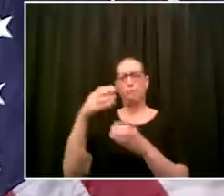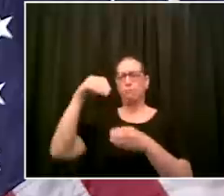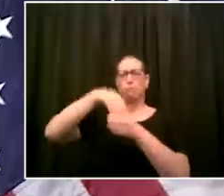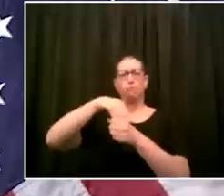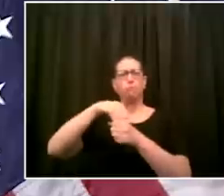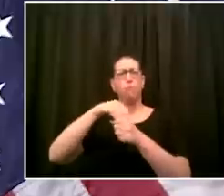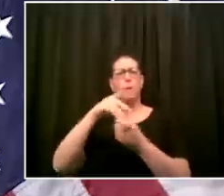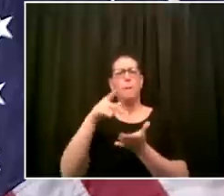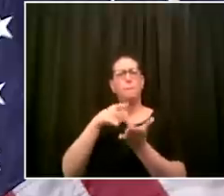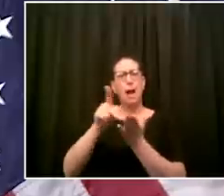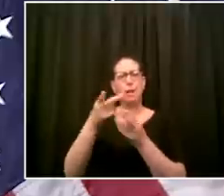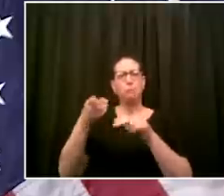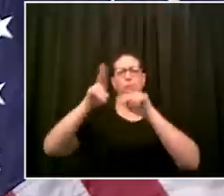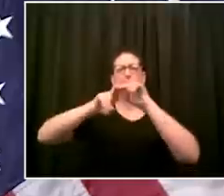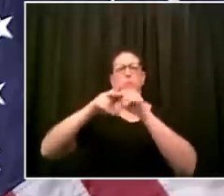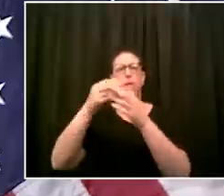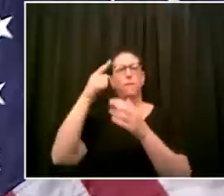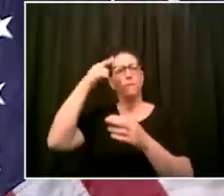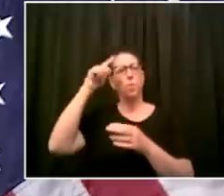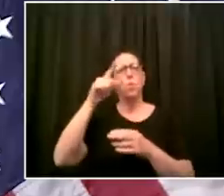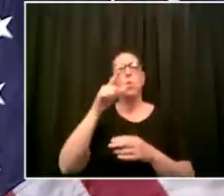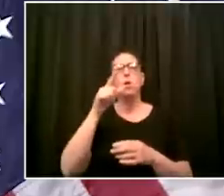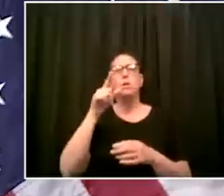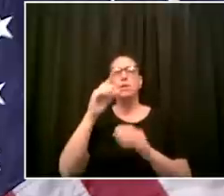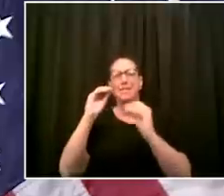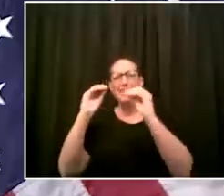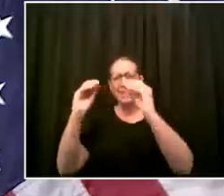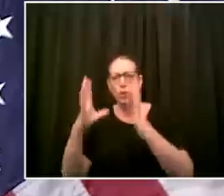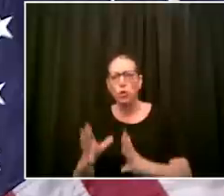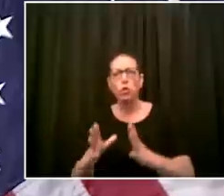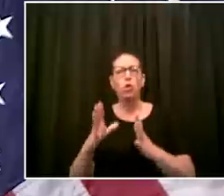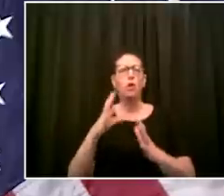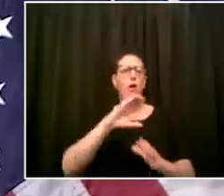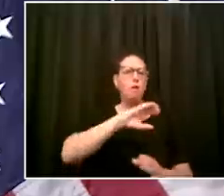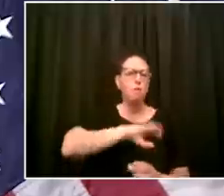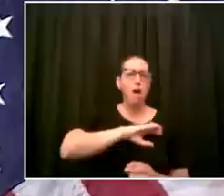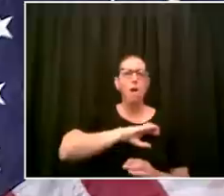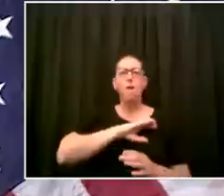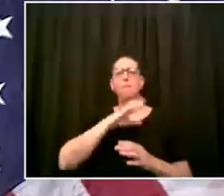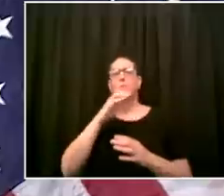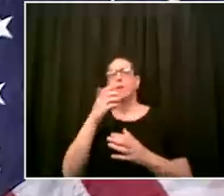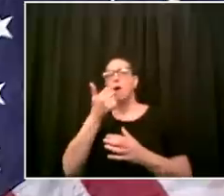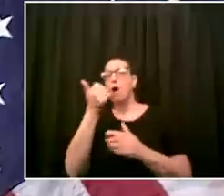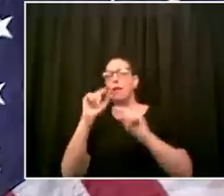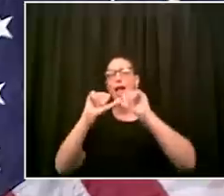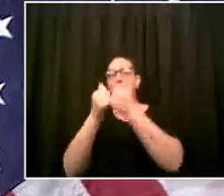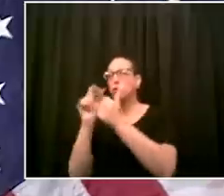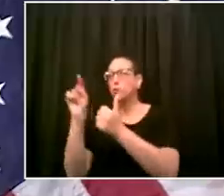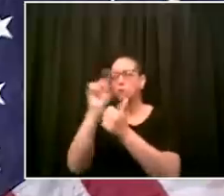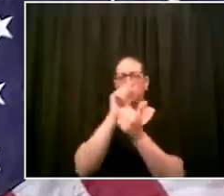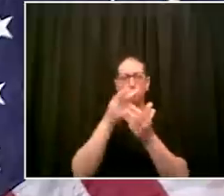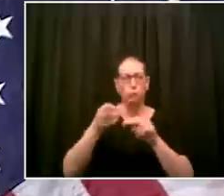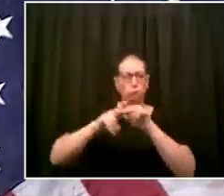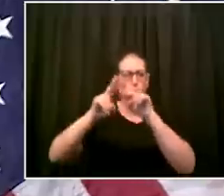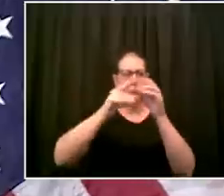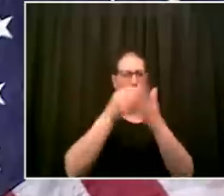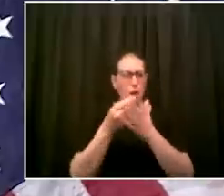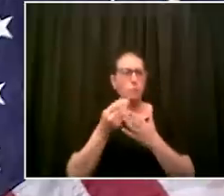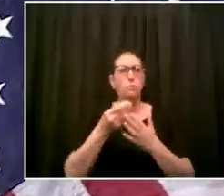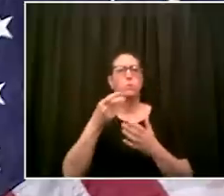costs of battling this virus are you considering a freeze on proposed pay increases okay